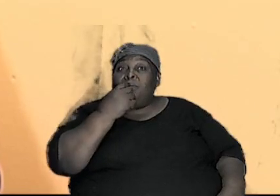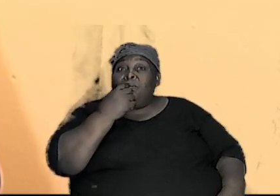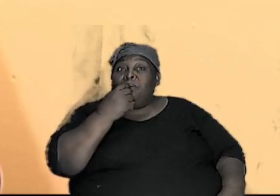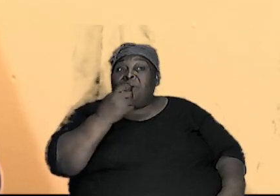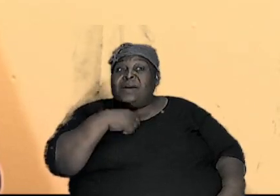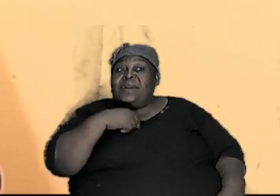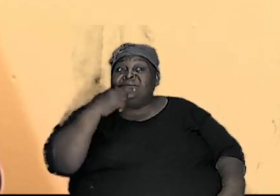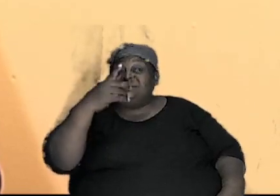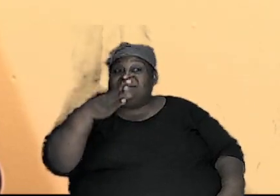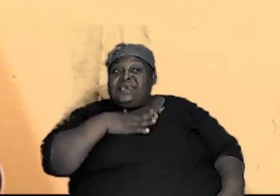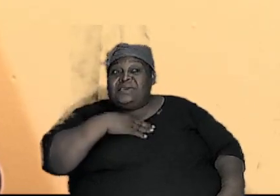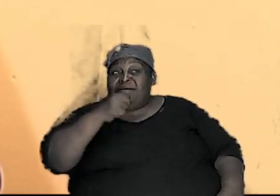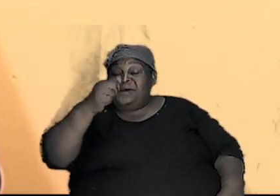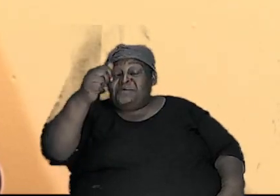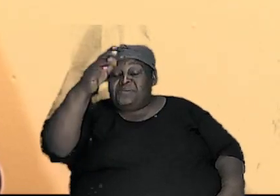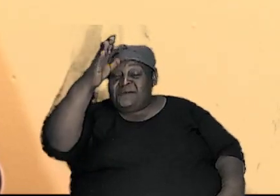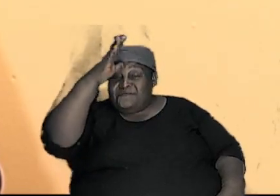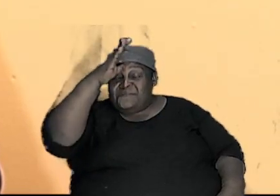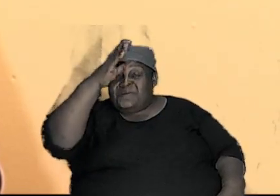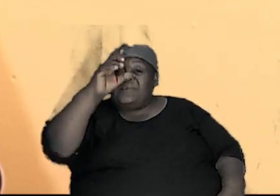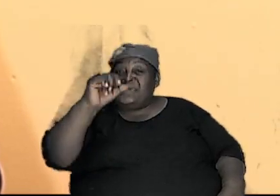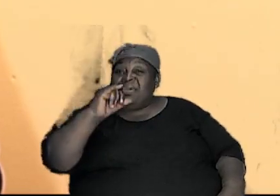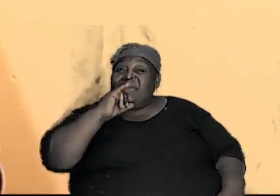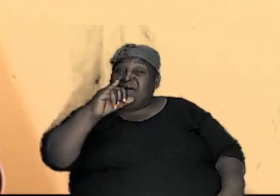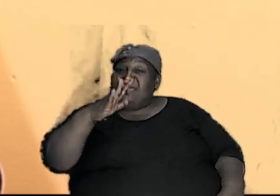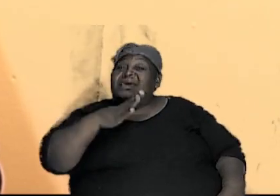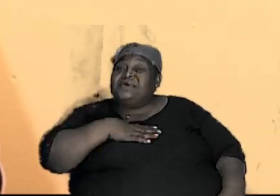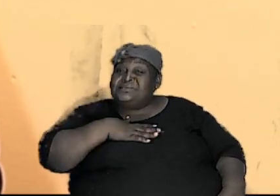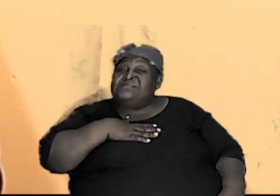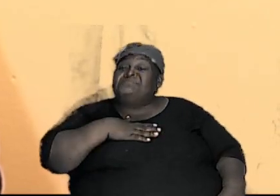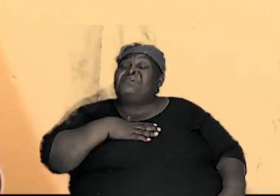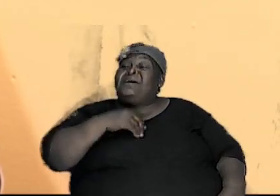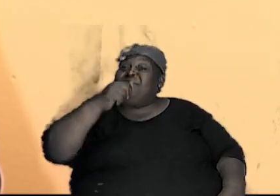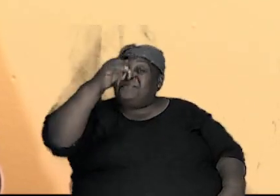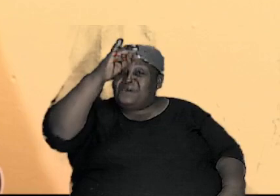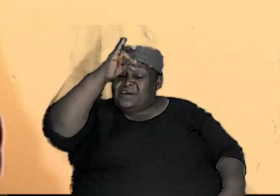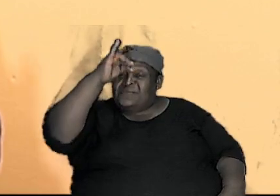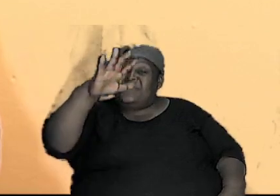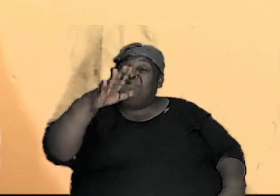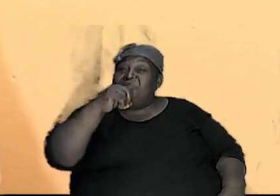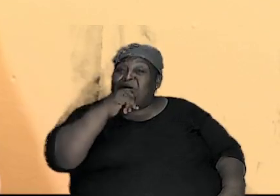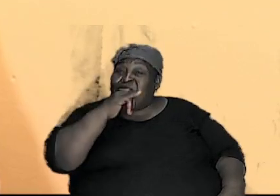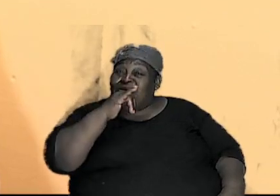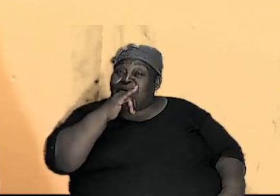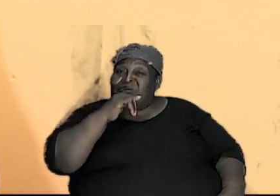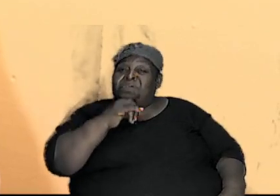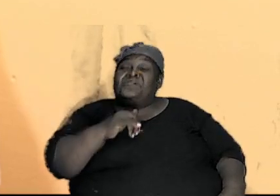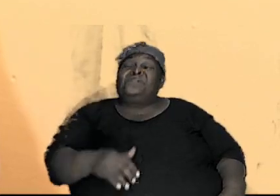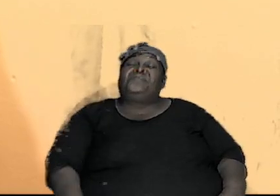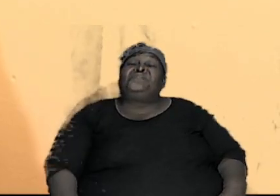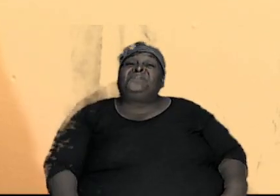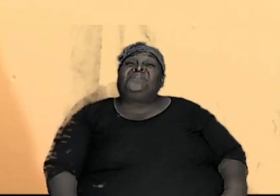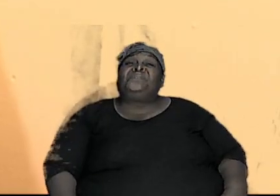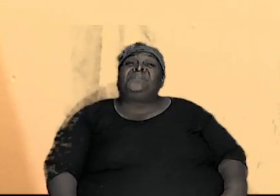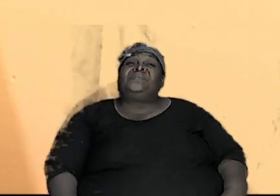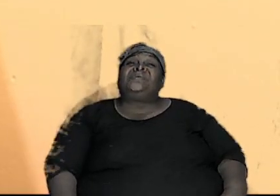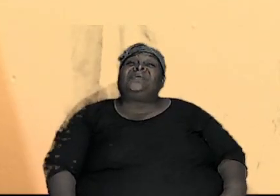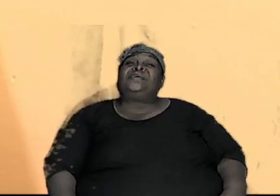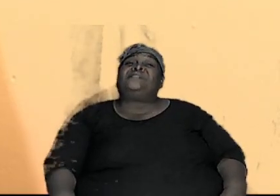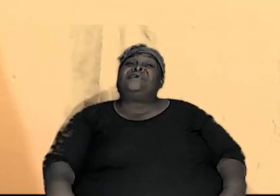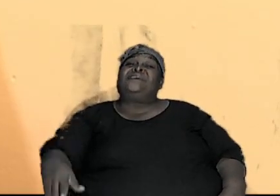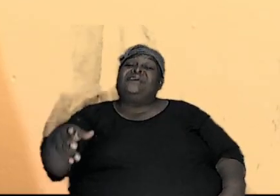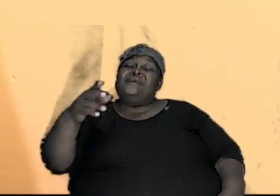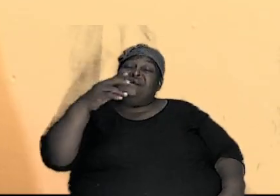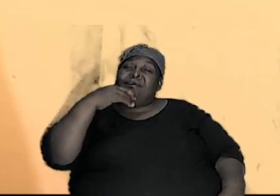and I'm also positive that who I say is my mother is my mother I'm sure and there are features